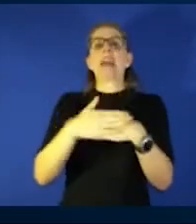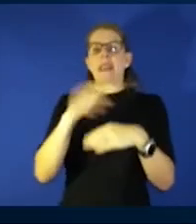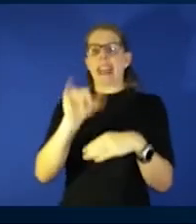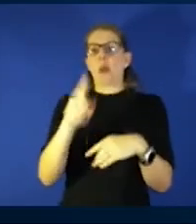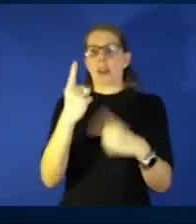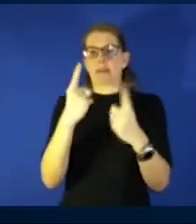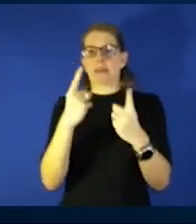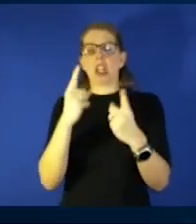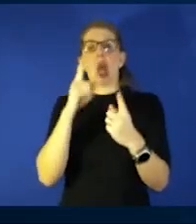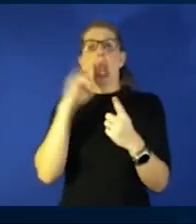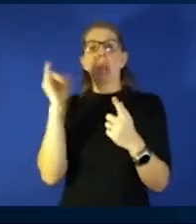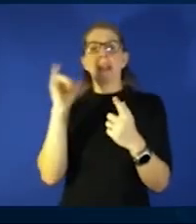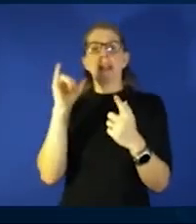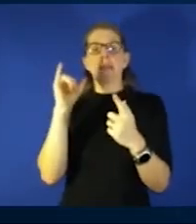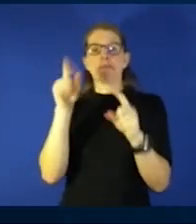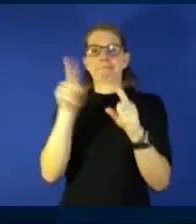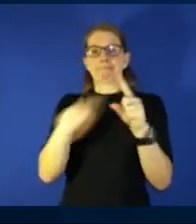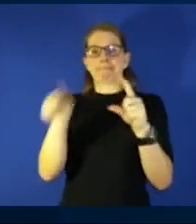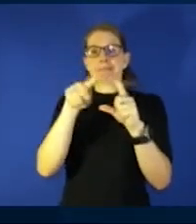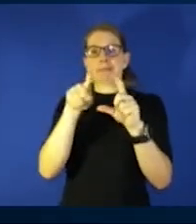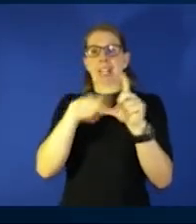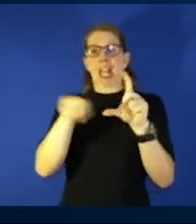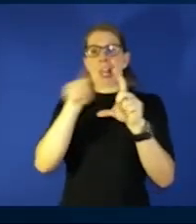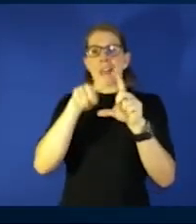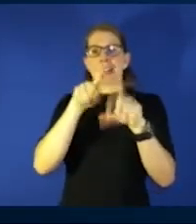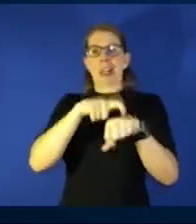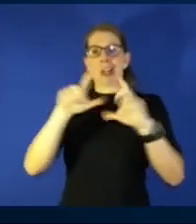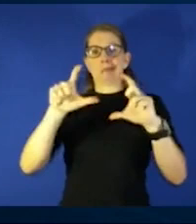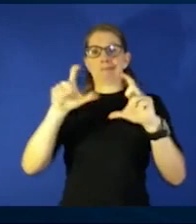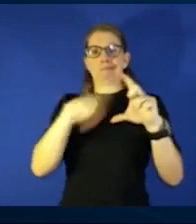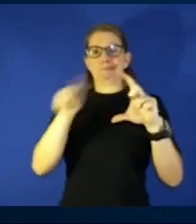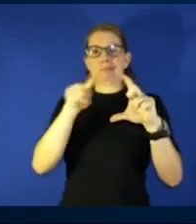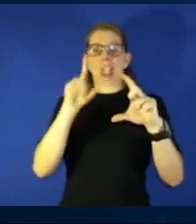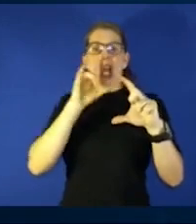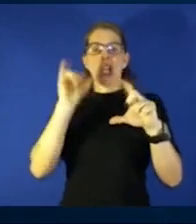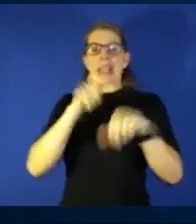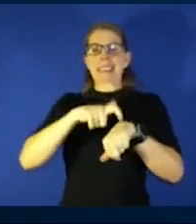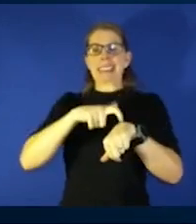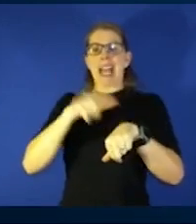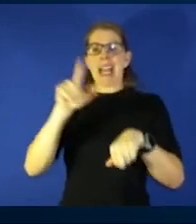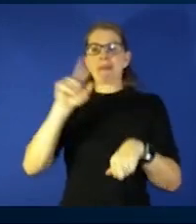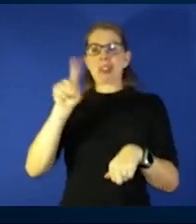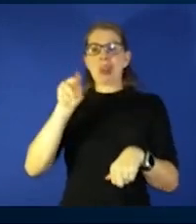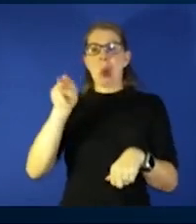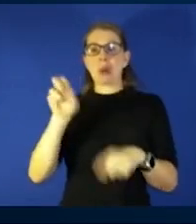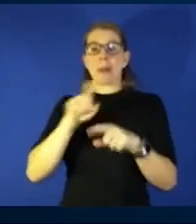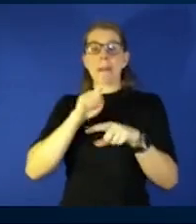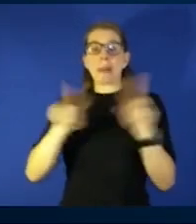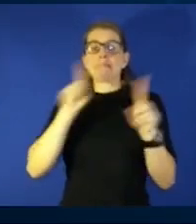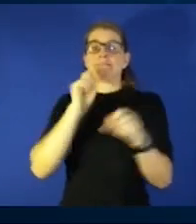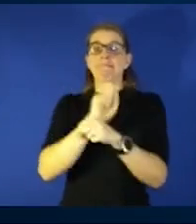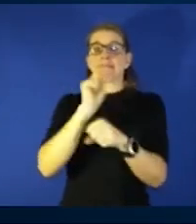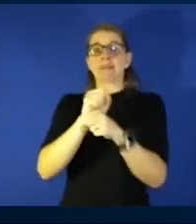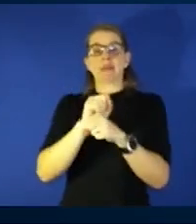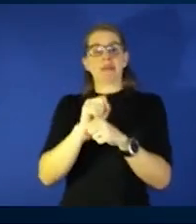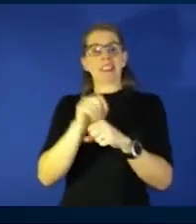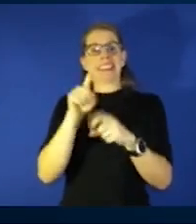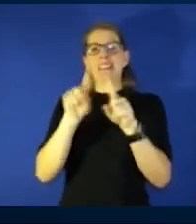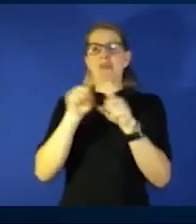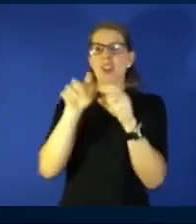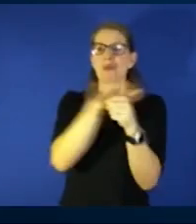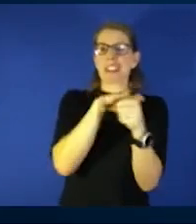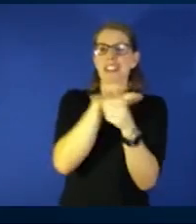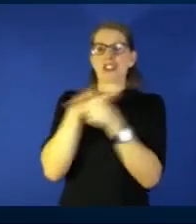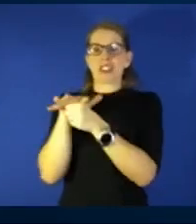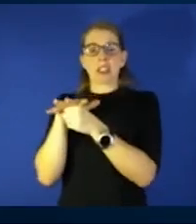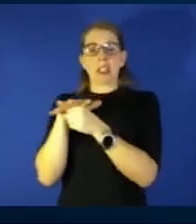looks like it's got clock faces all over it the looks like time zones but the reality is these are each different regions that health